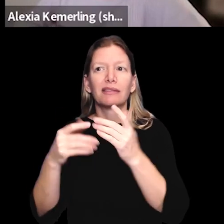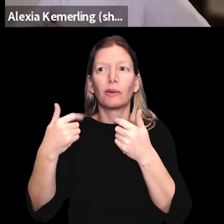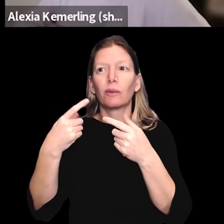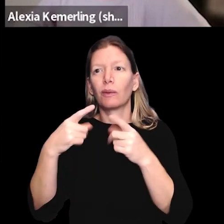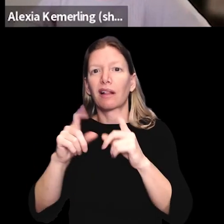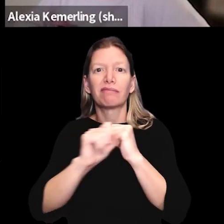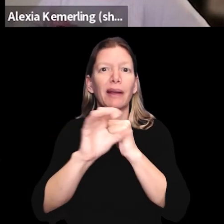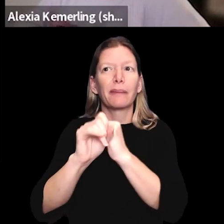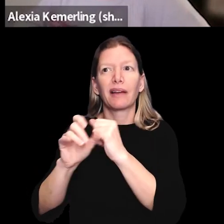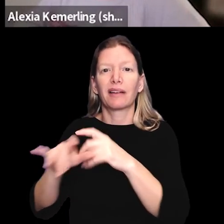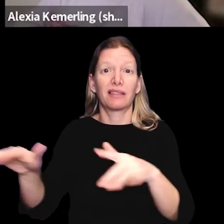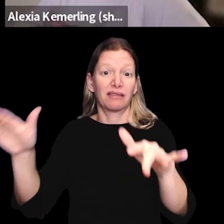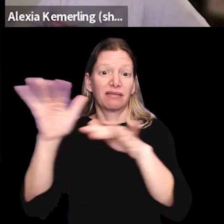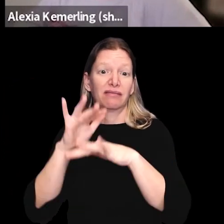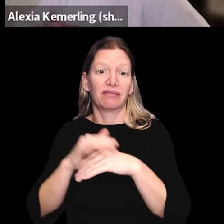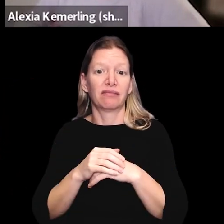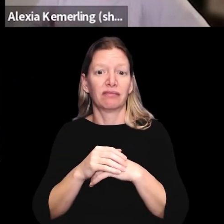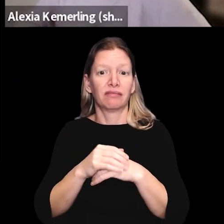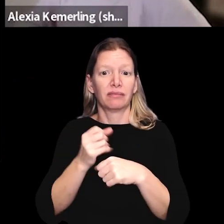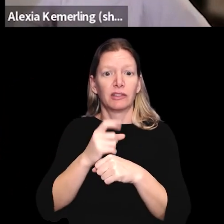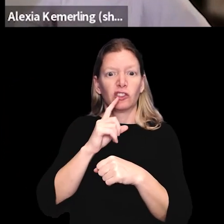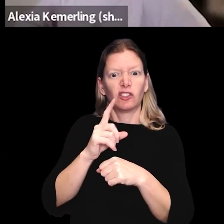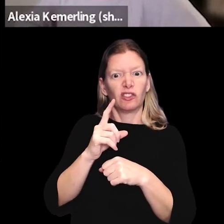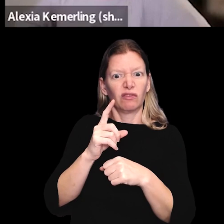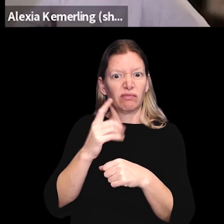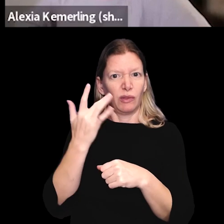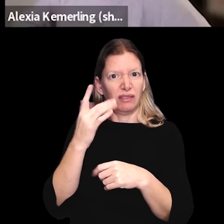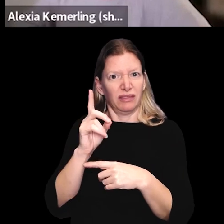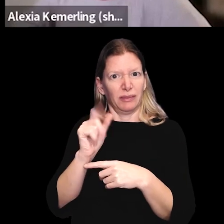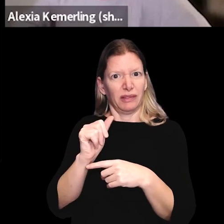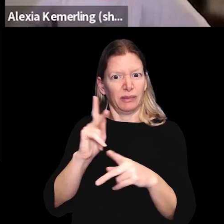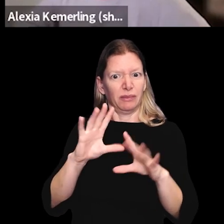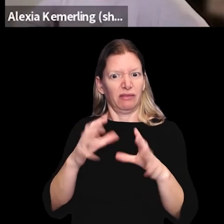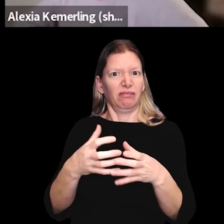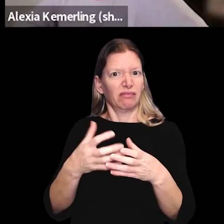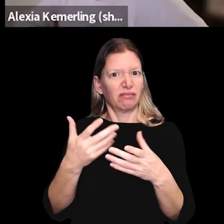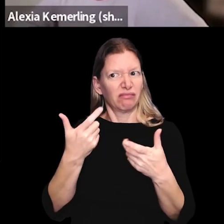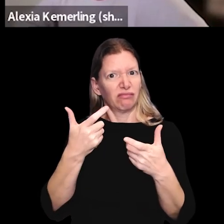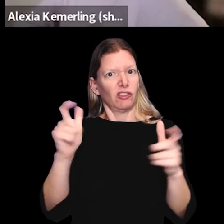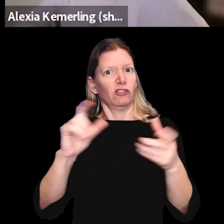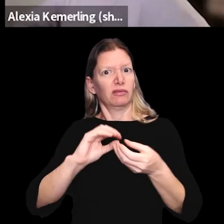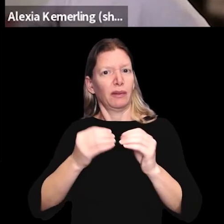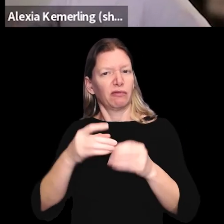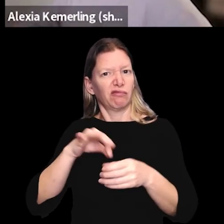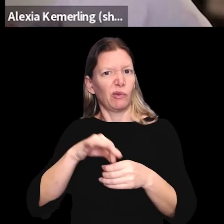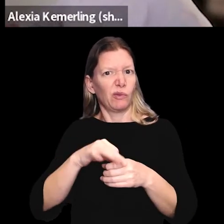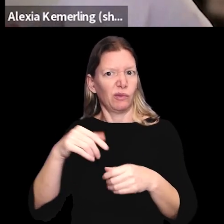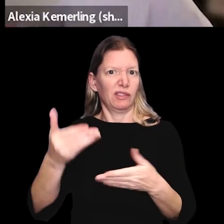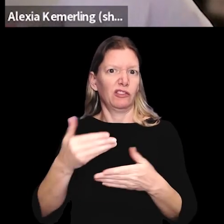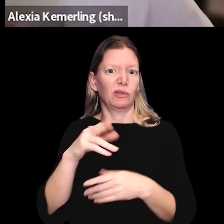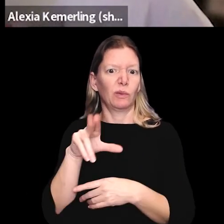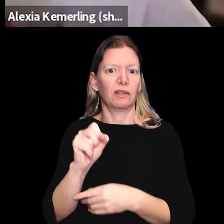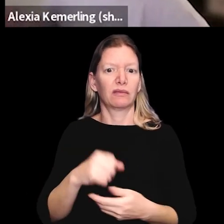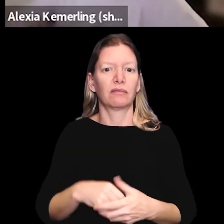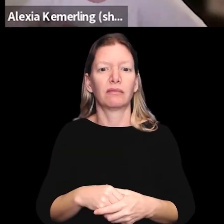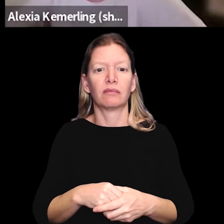policy, in their campaigns, and that they're aware that disabled people make up a significant voting block in the United States.